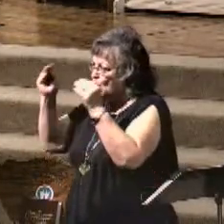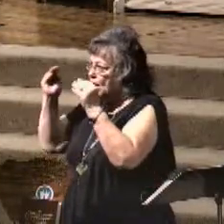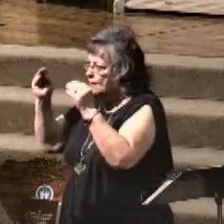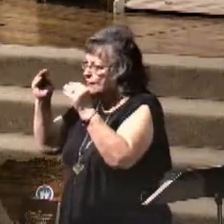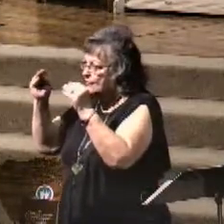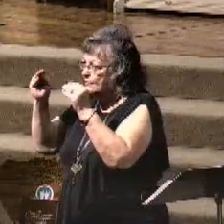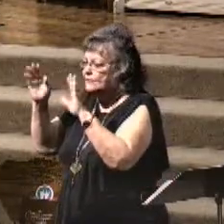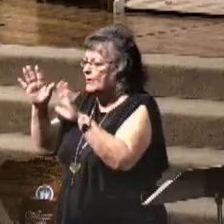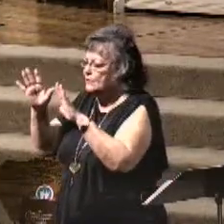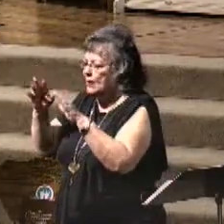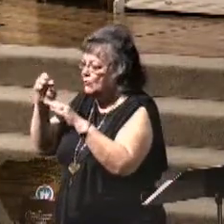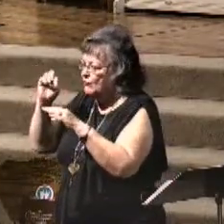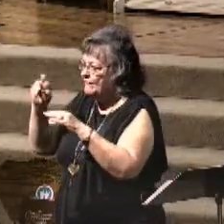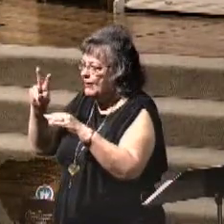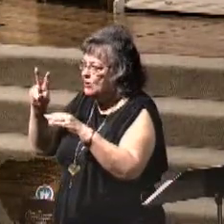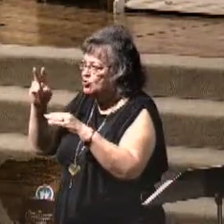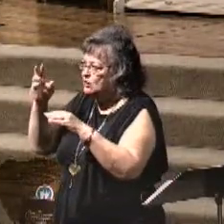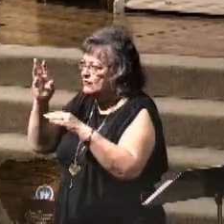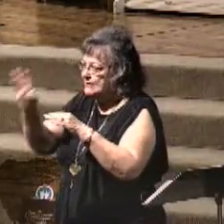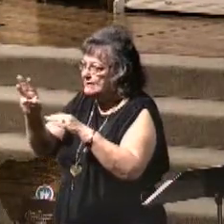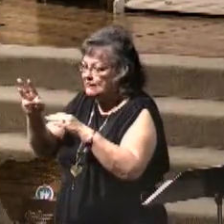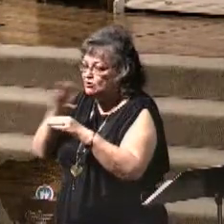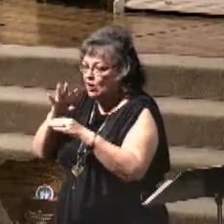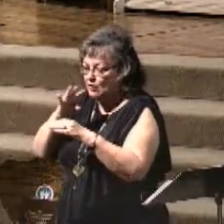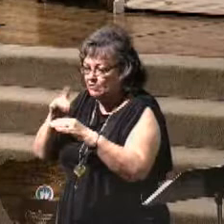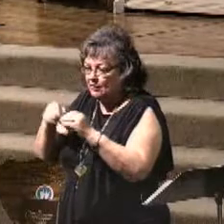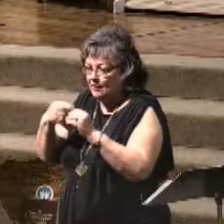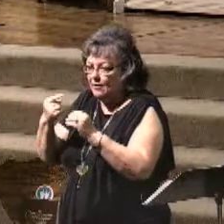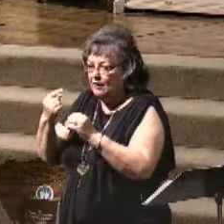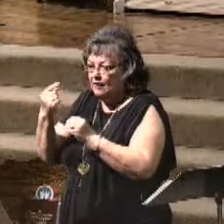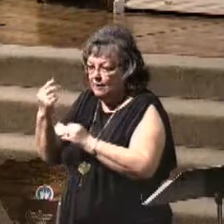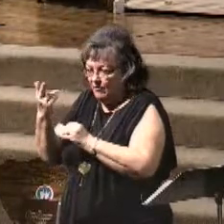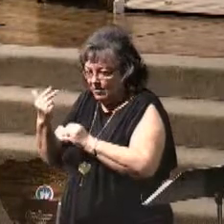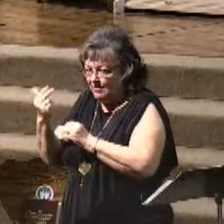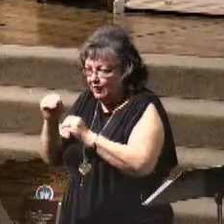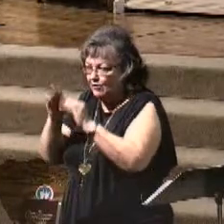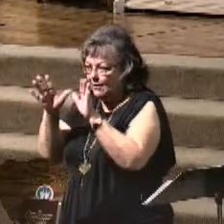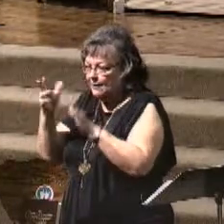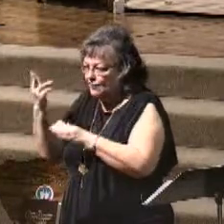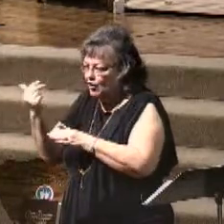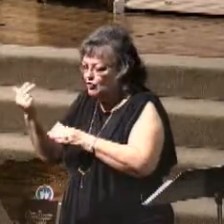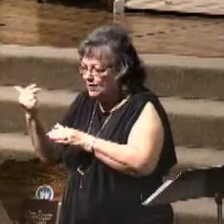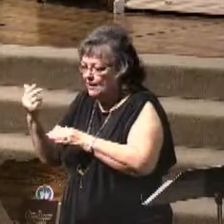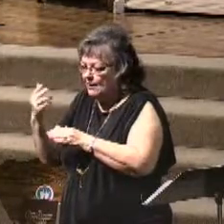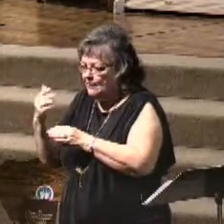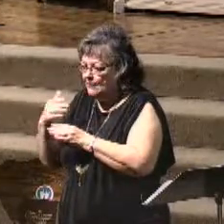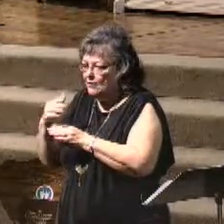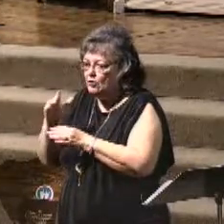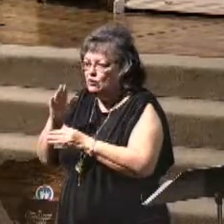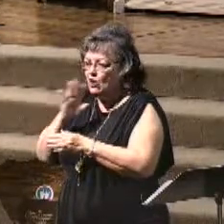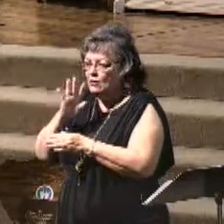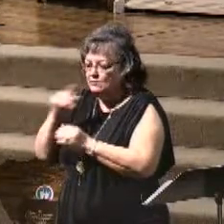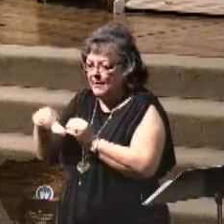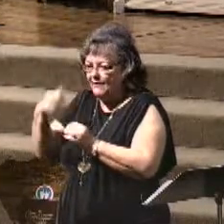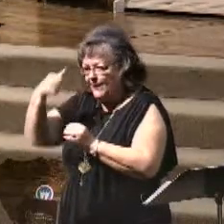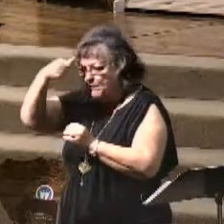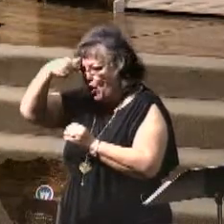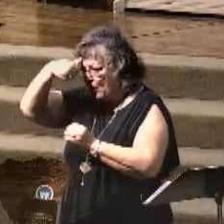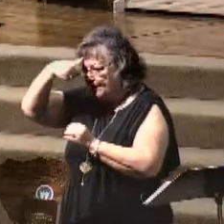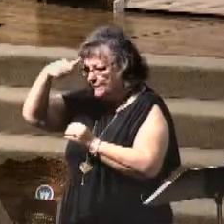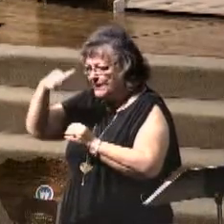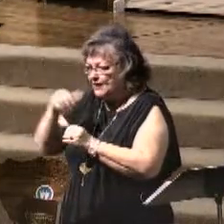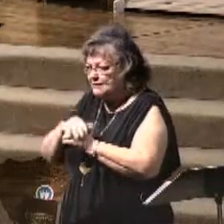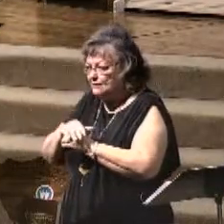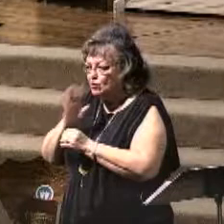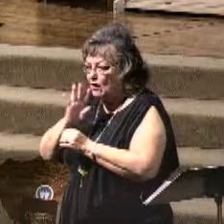Matthew, Revelation 6, it's taught very clearly in Revelation chapter 13, and included there about the mark of the beast. We'll spend some time on that tonight,